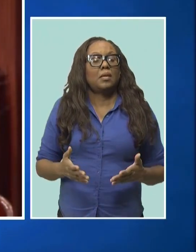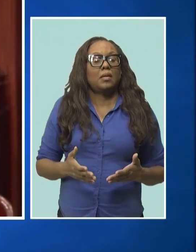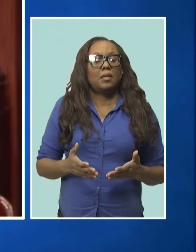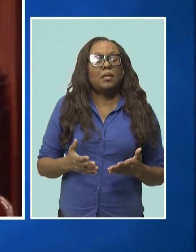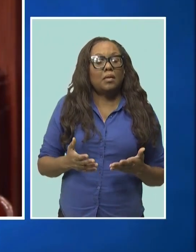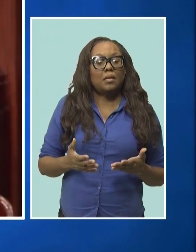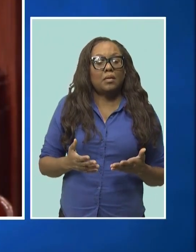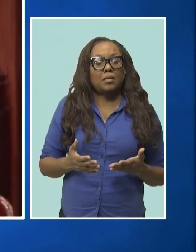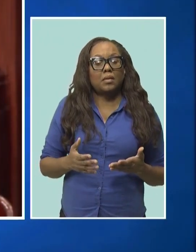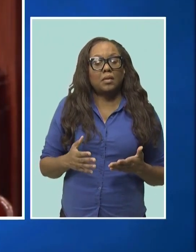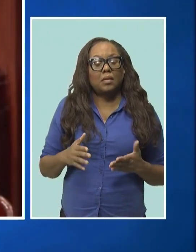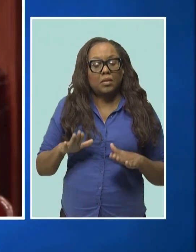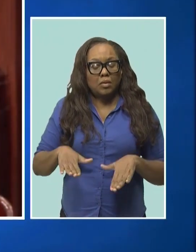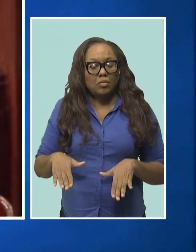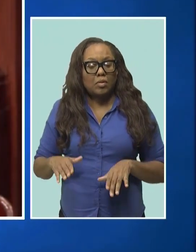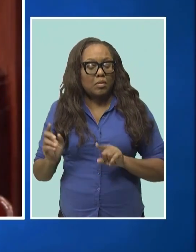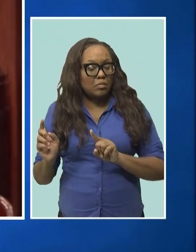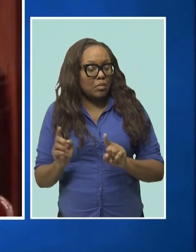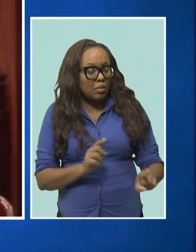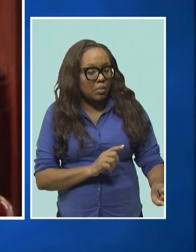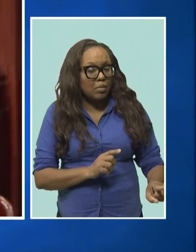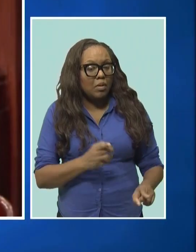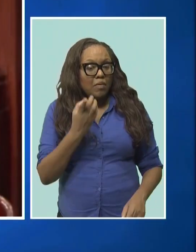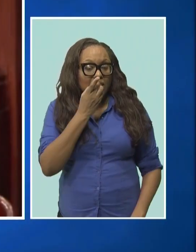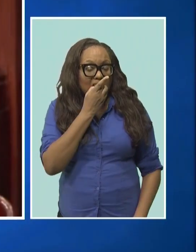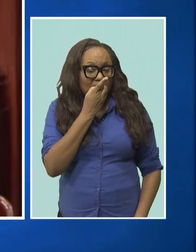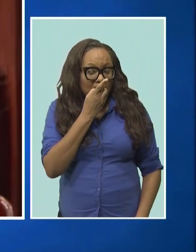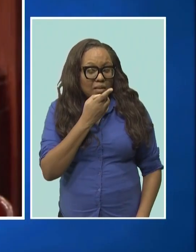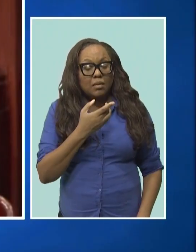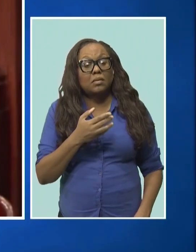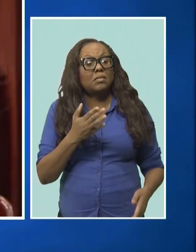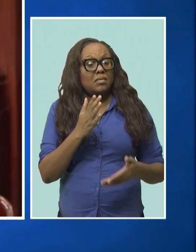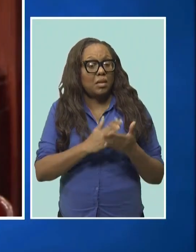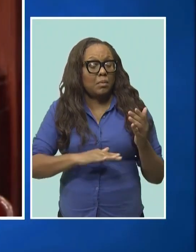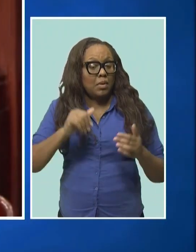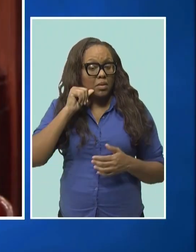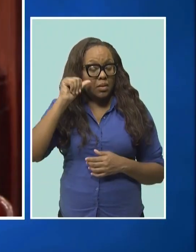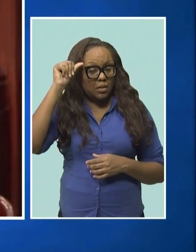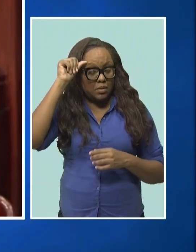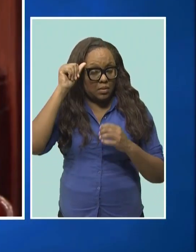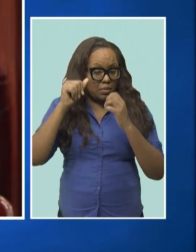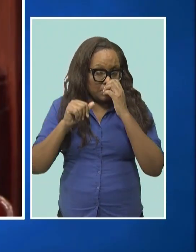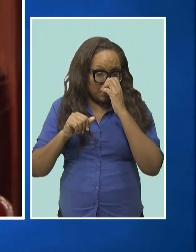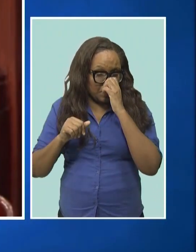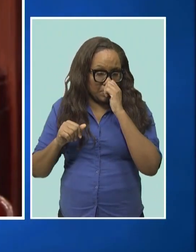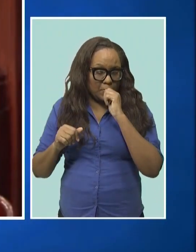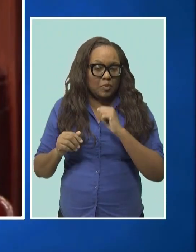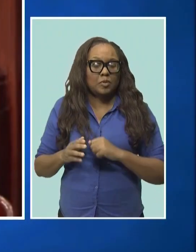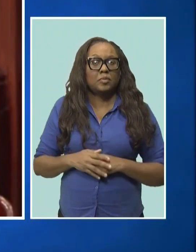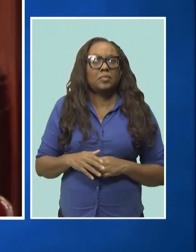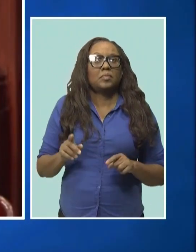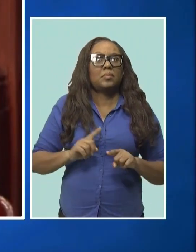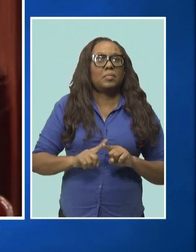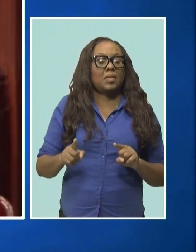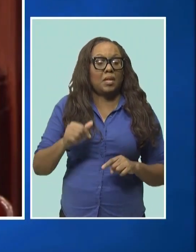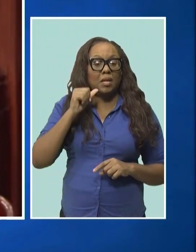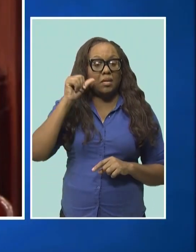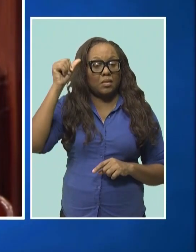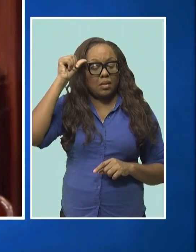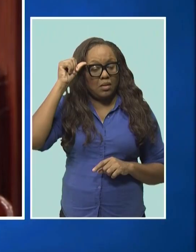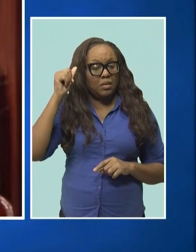some cases in the adult population. Unfortunately, the adult population is limited in what we can offer to